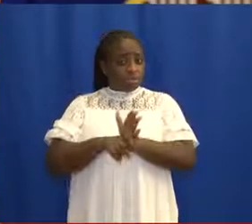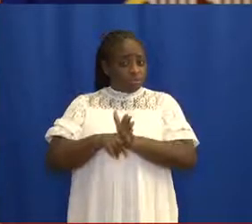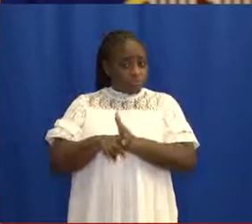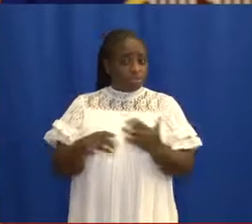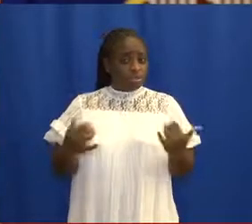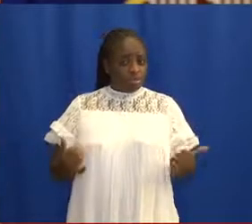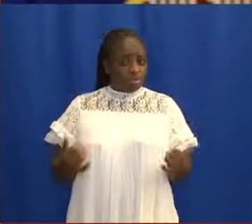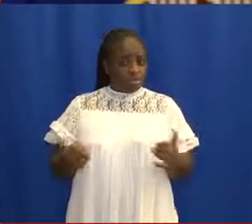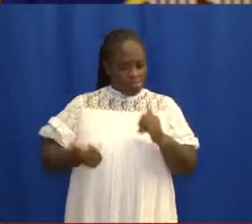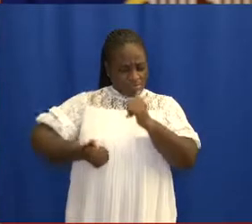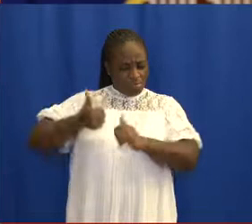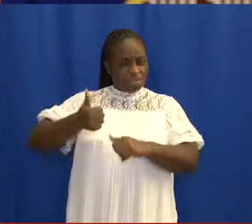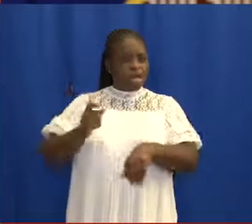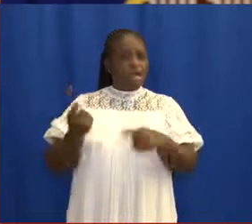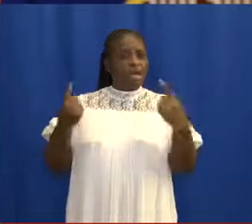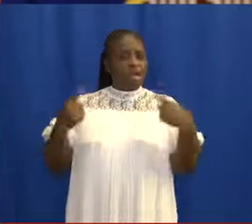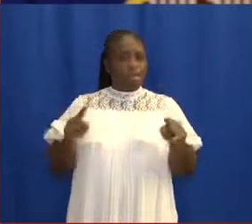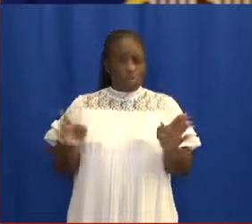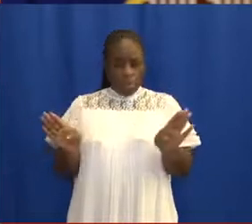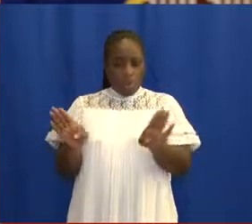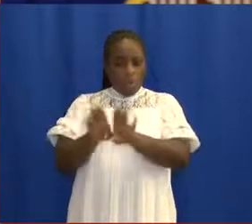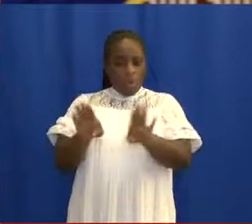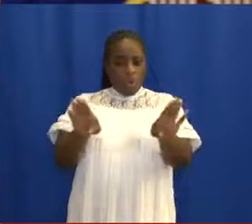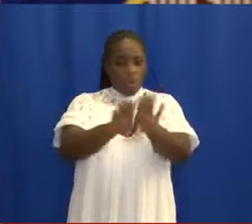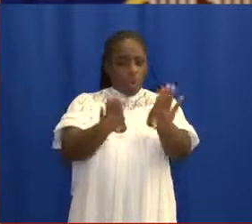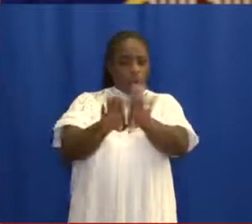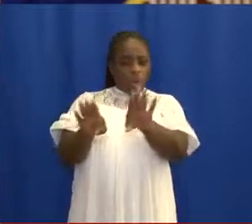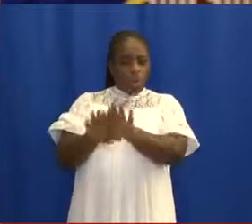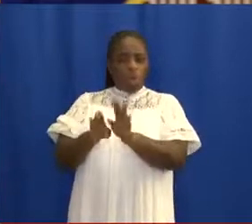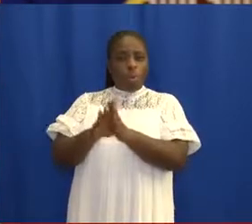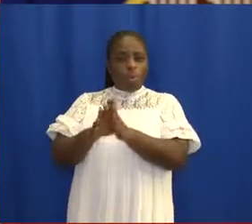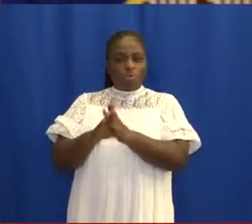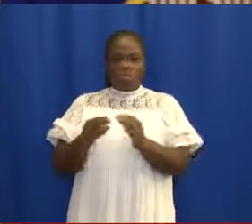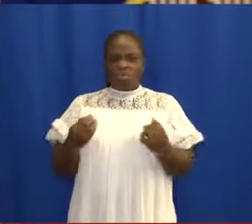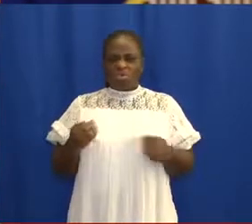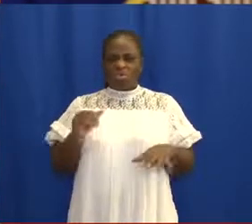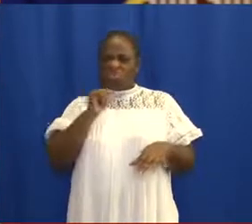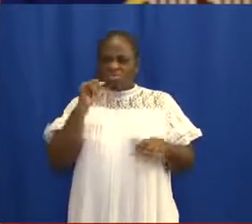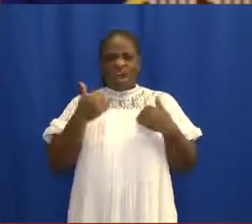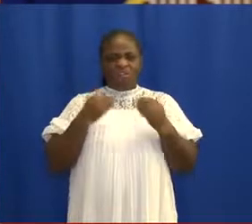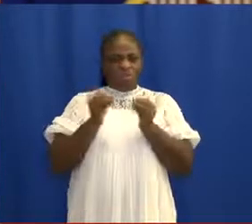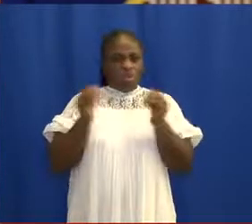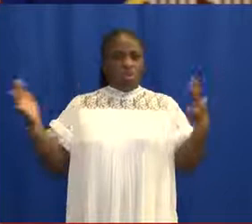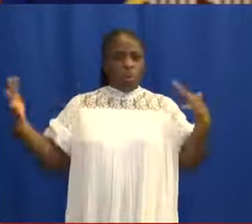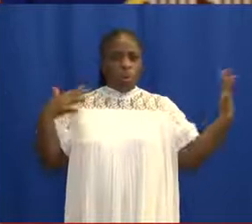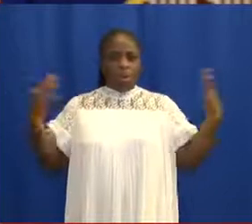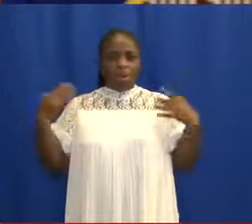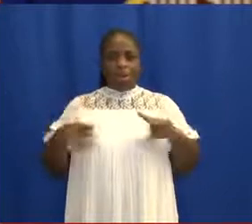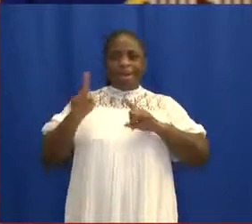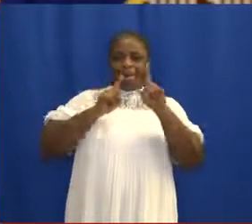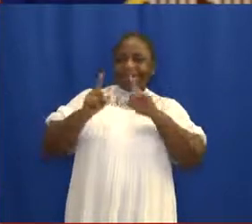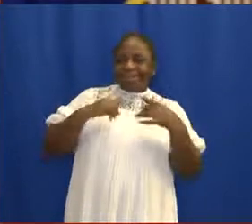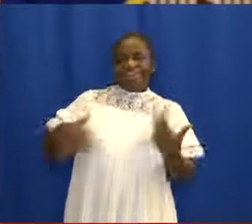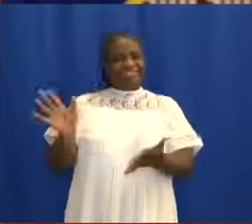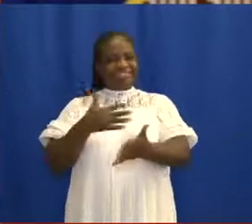mostly occurs in indoor confined spaces with poor ventilation, where people are talking,